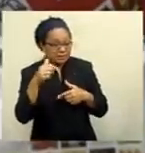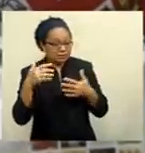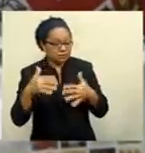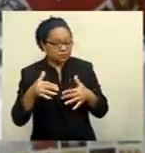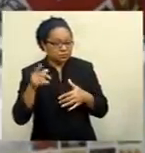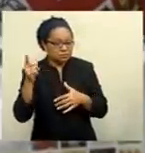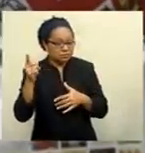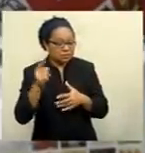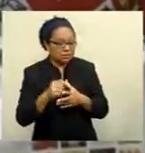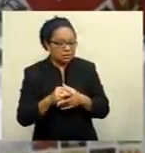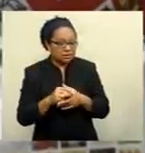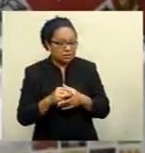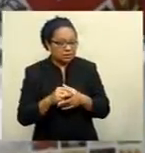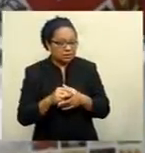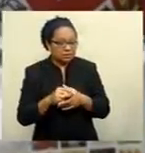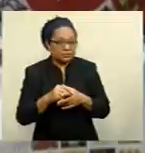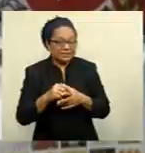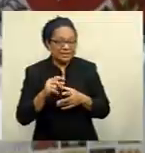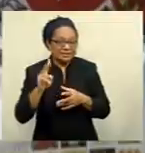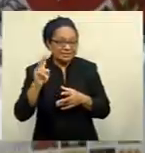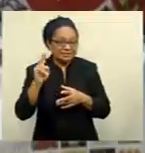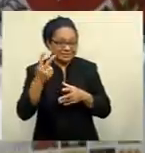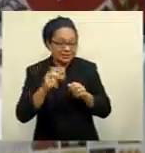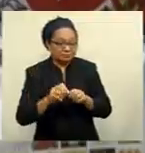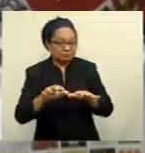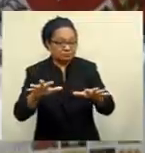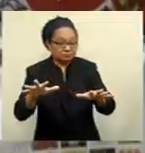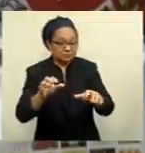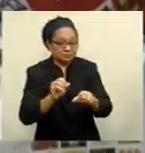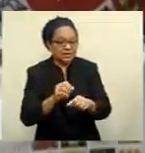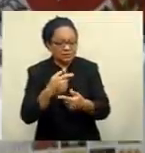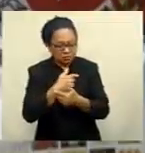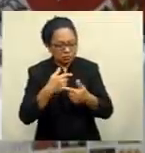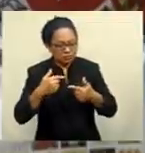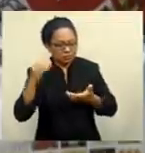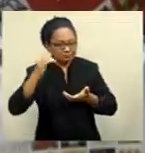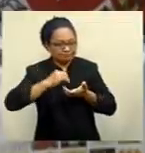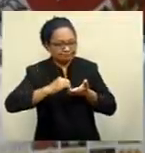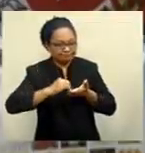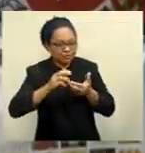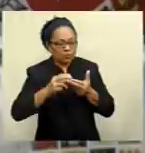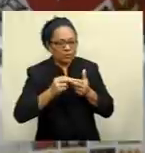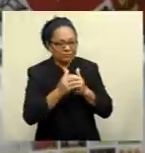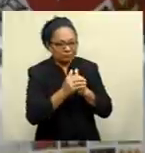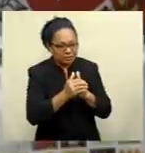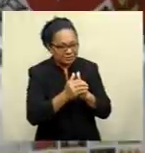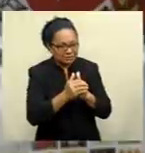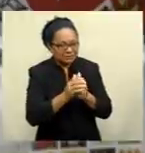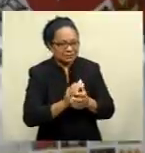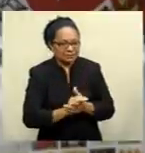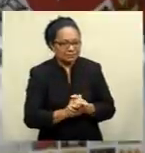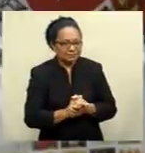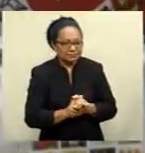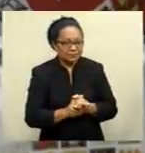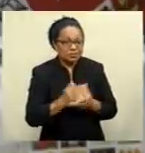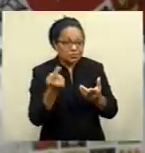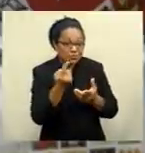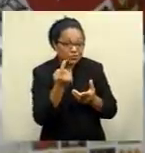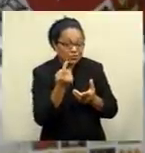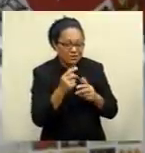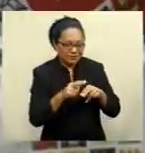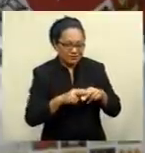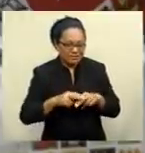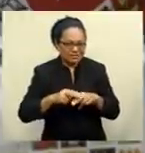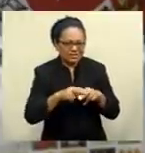the second wave of the pandemic, and we stand in solidarity with our friends here in Fiji to